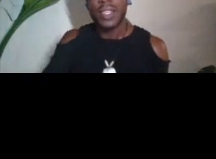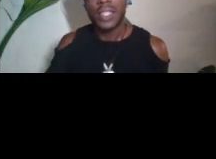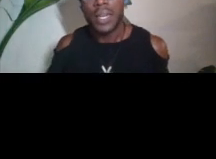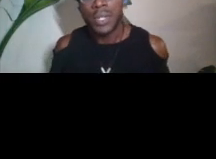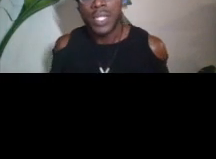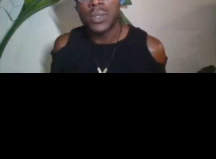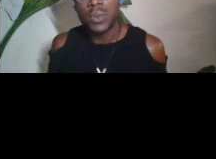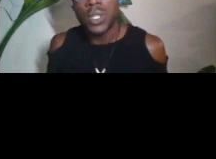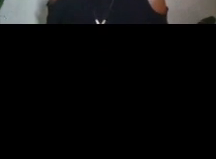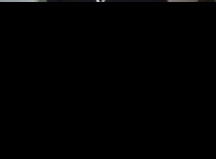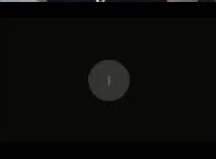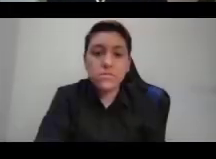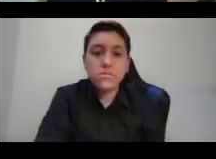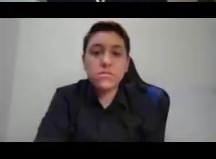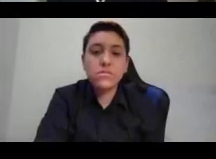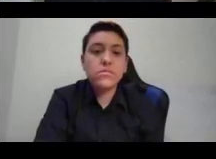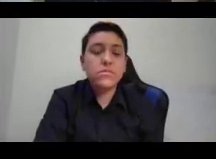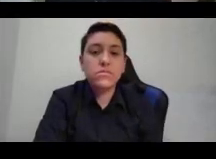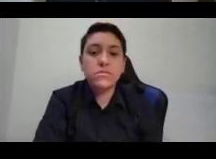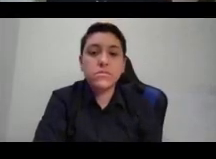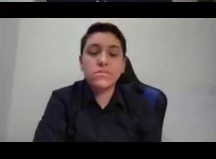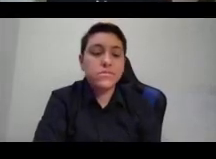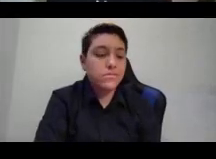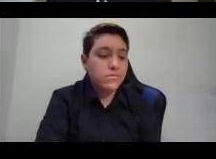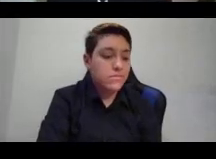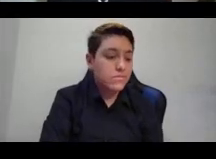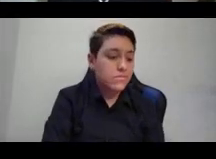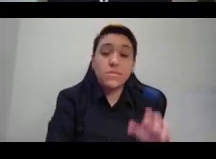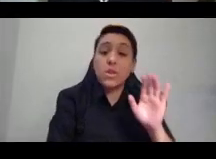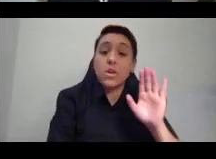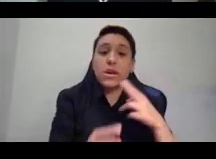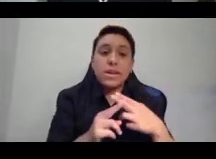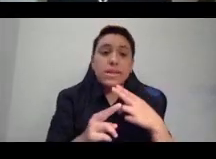That was Winona LaDuke, who is